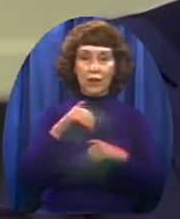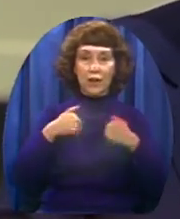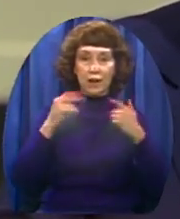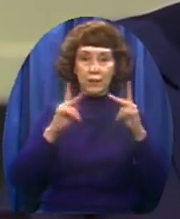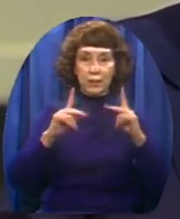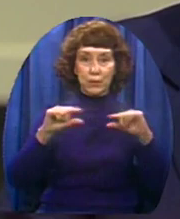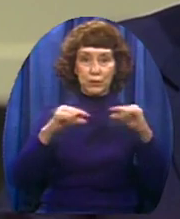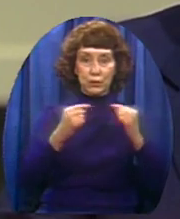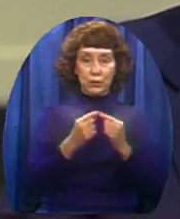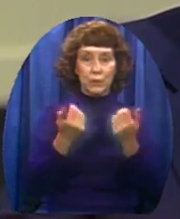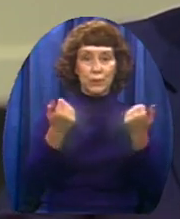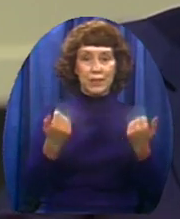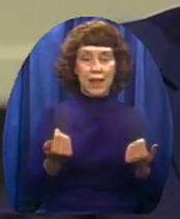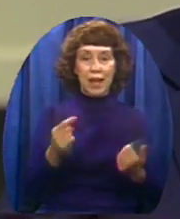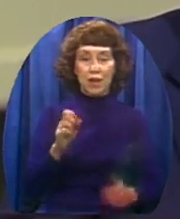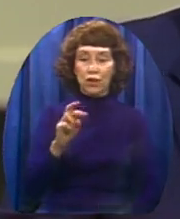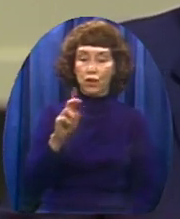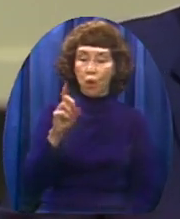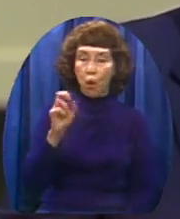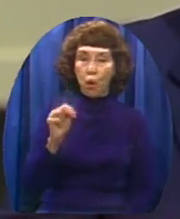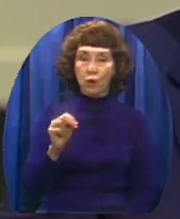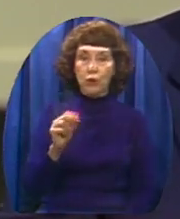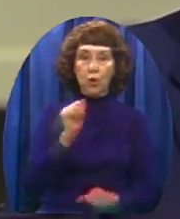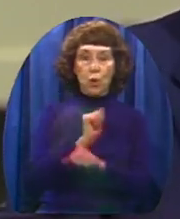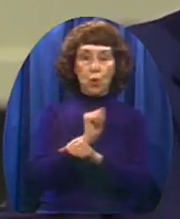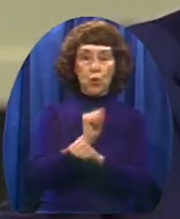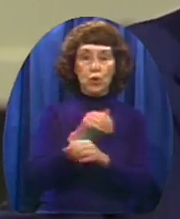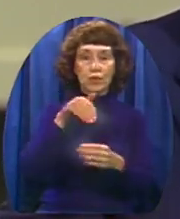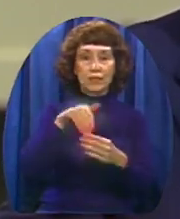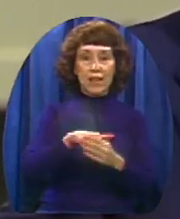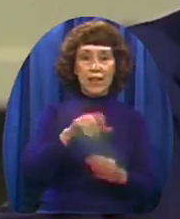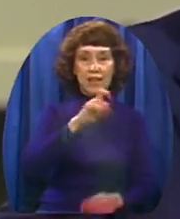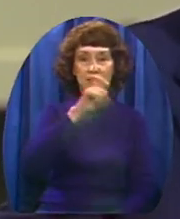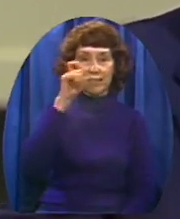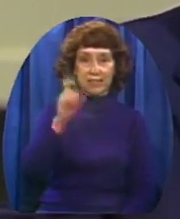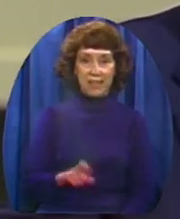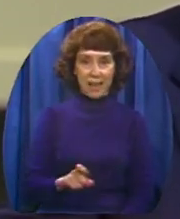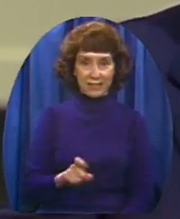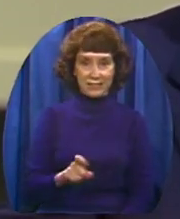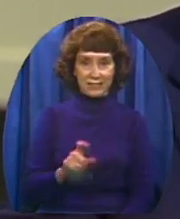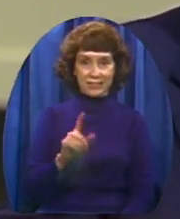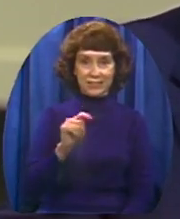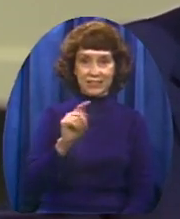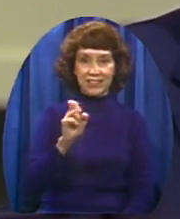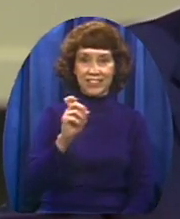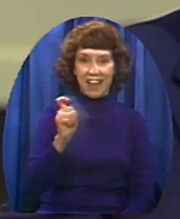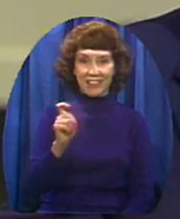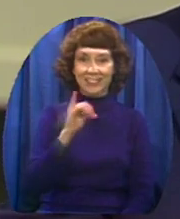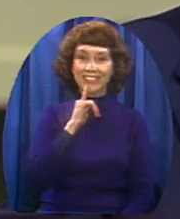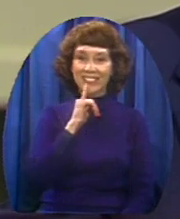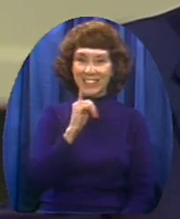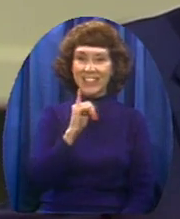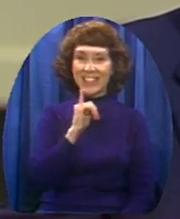now ministers in the state of Texas, which is a subsidiary. It's of Virginia.